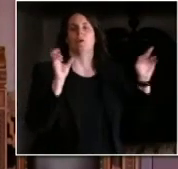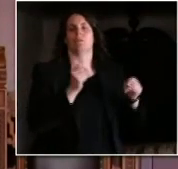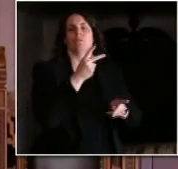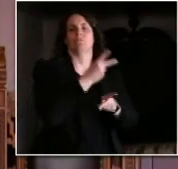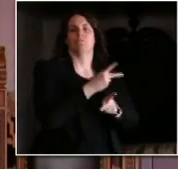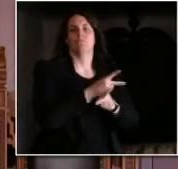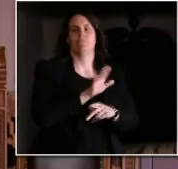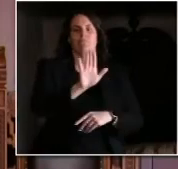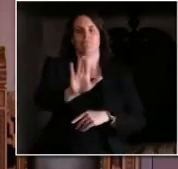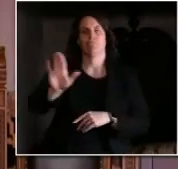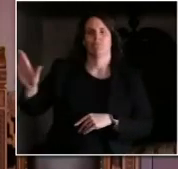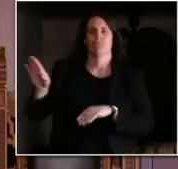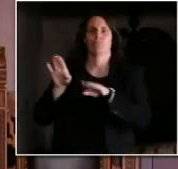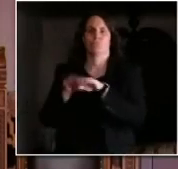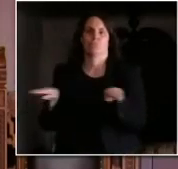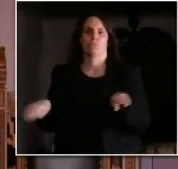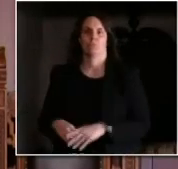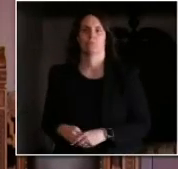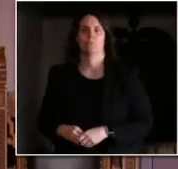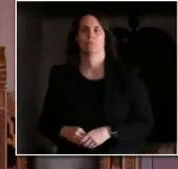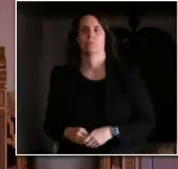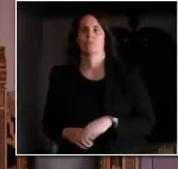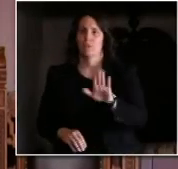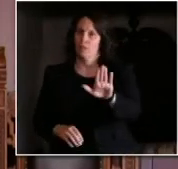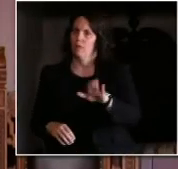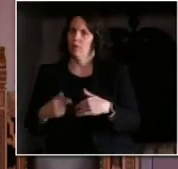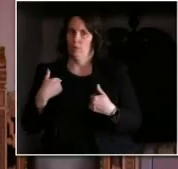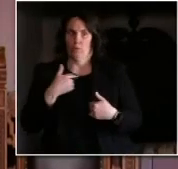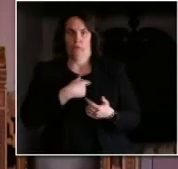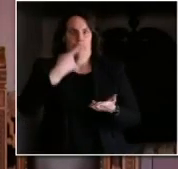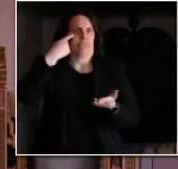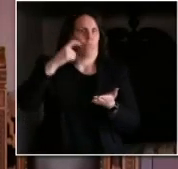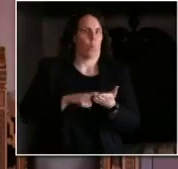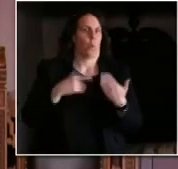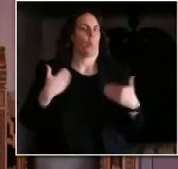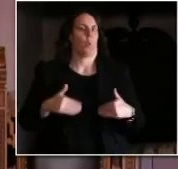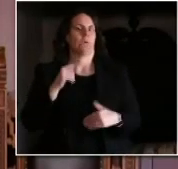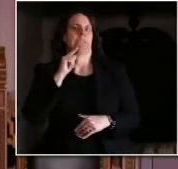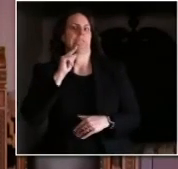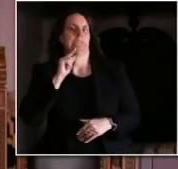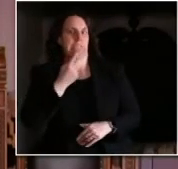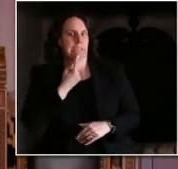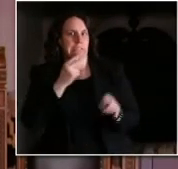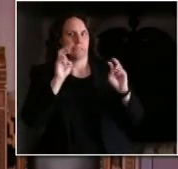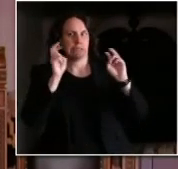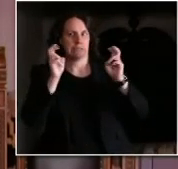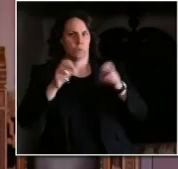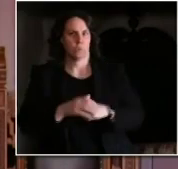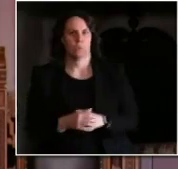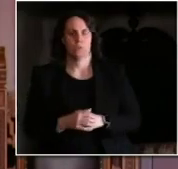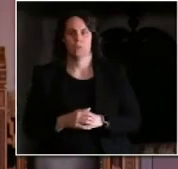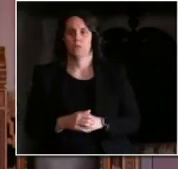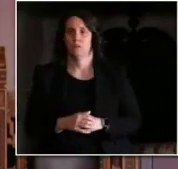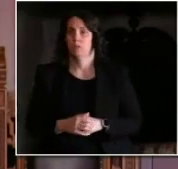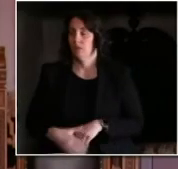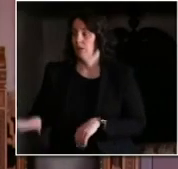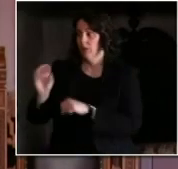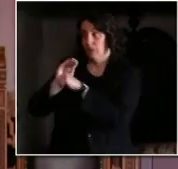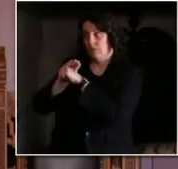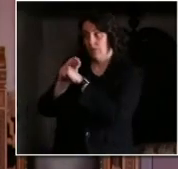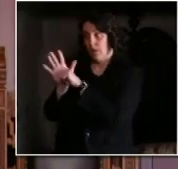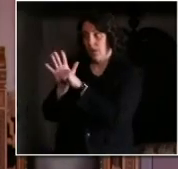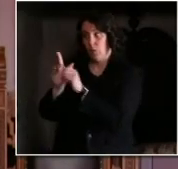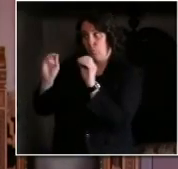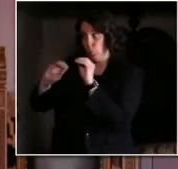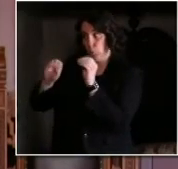will continue. It's a huge issue in our state, even when we're not facing this issue. So it's been compounded by COVID